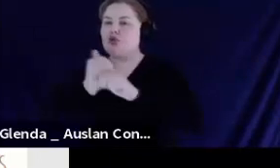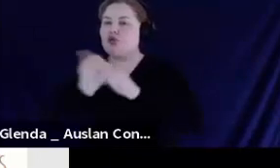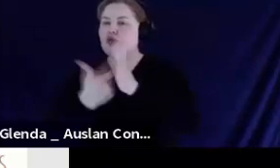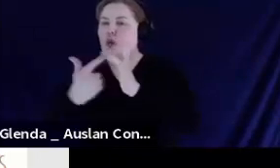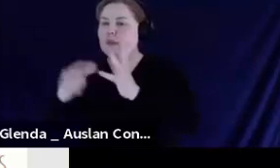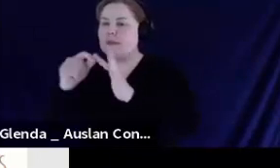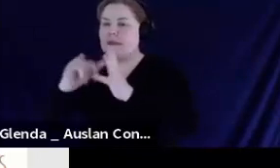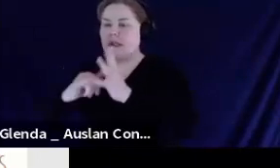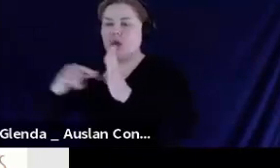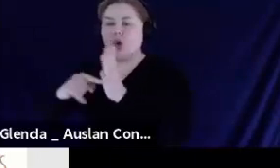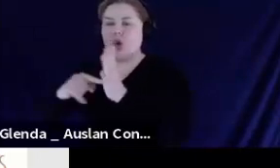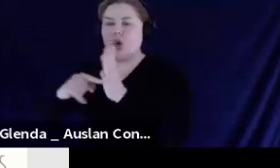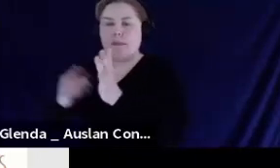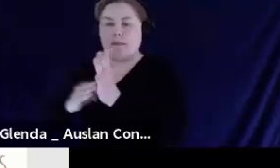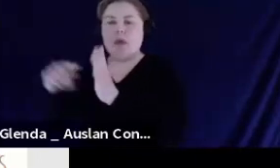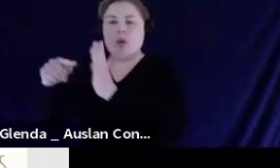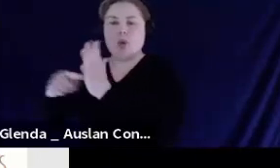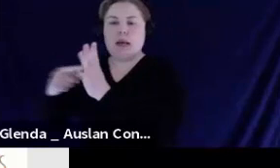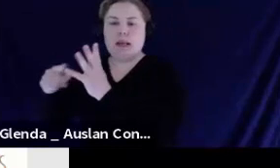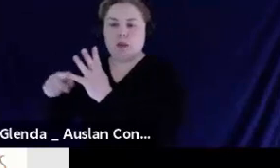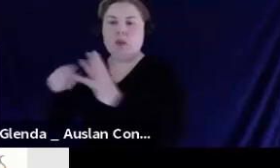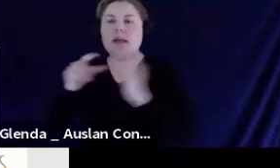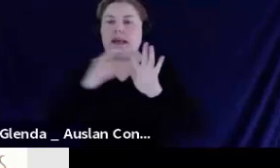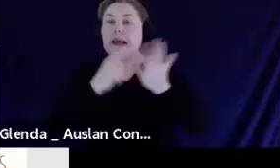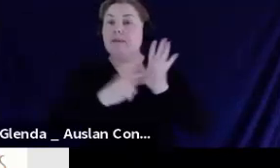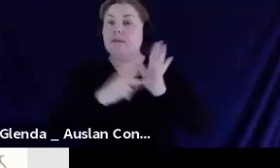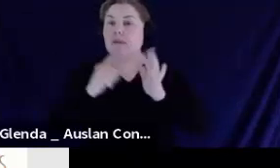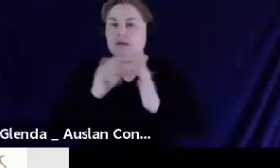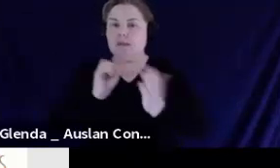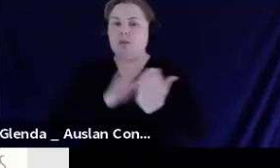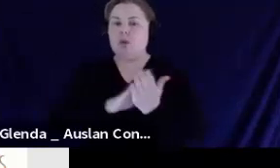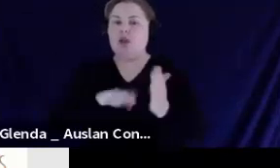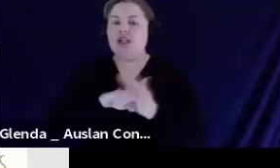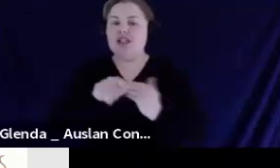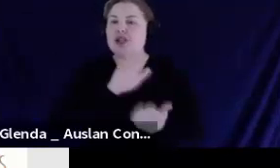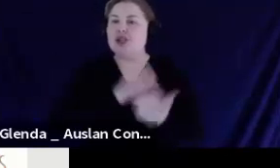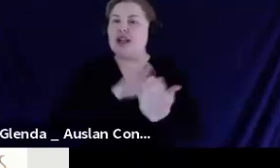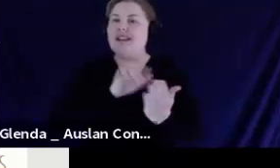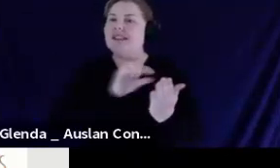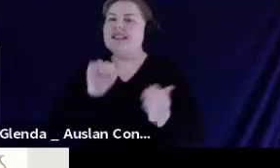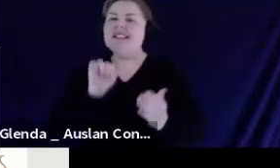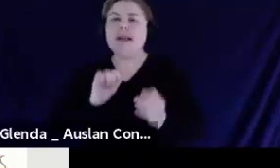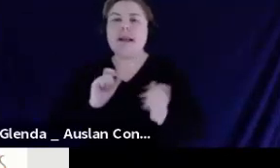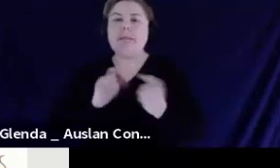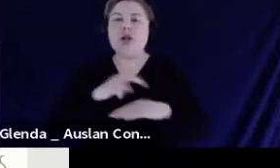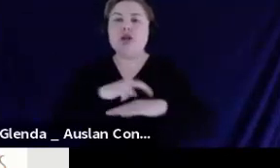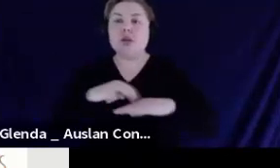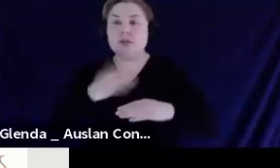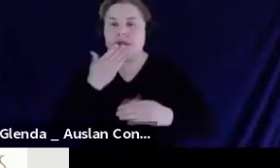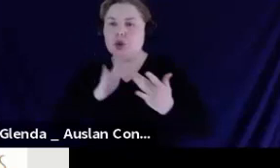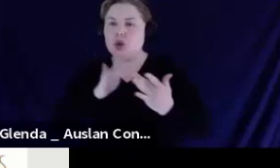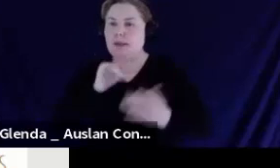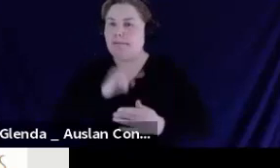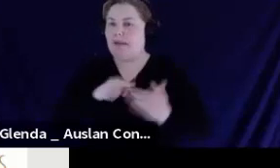David has probably just put that into the chat now, so please contact him if you have any questions or concerns. The presentation